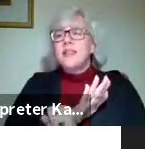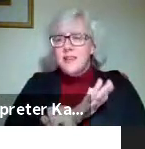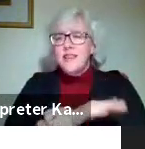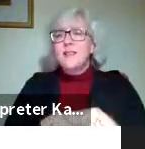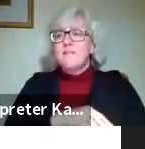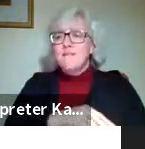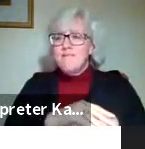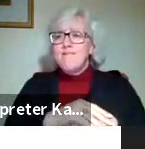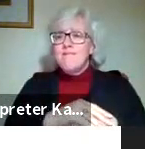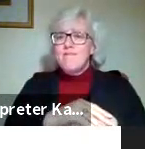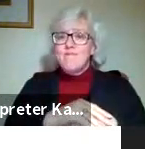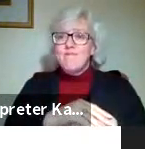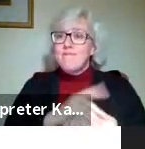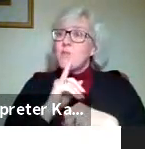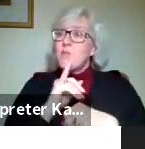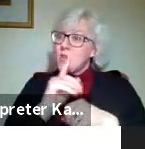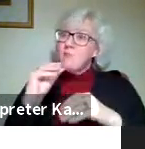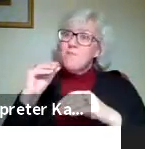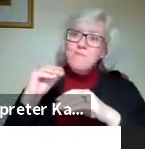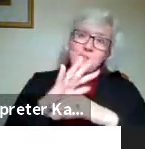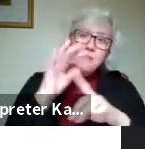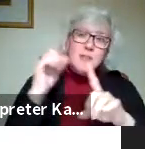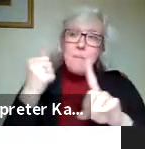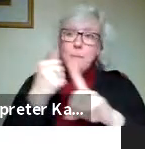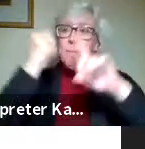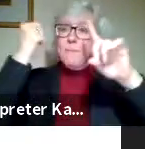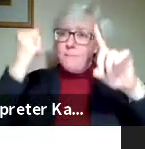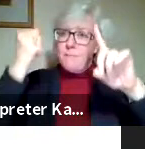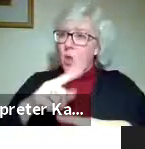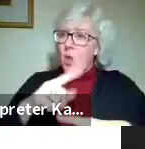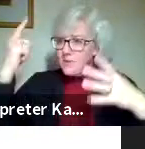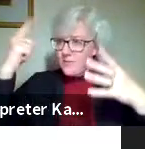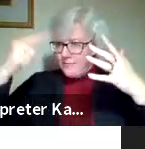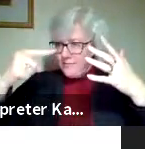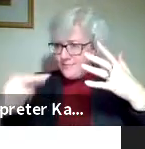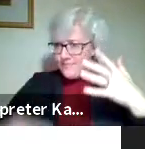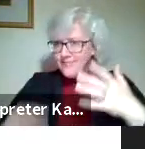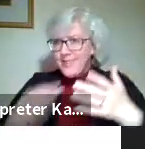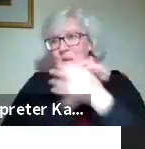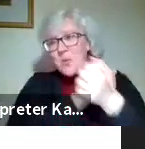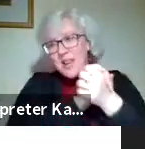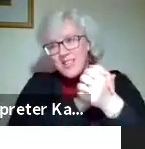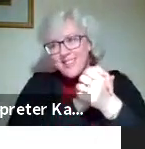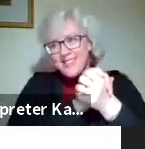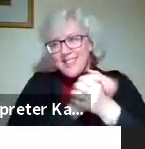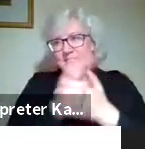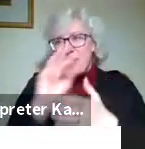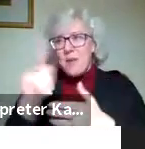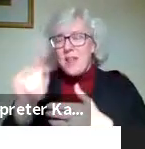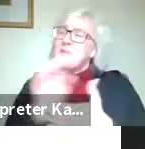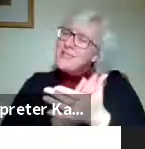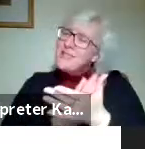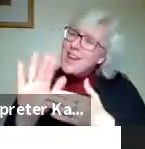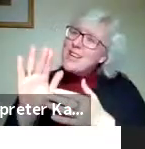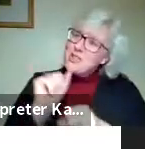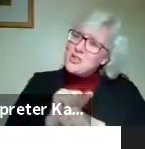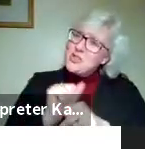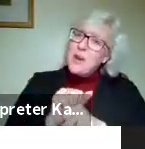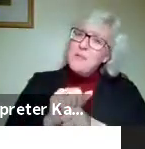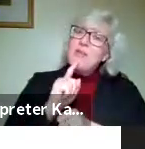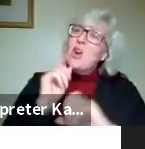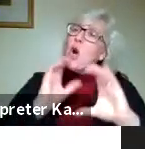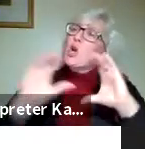totally effective in achieving all of those objectives. Congratulations, Milo. Nice job, Milo. Very